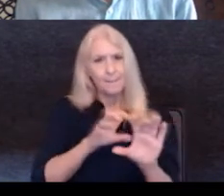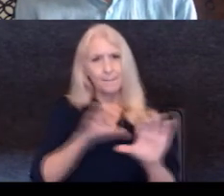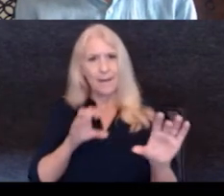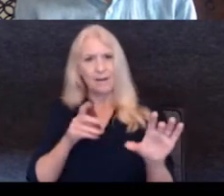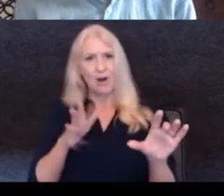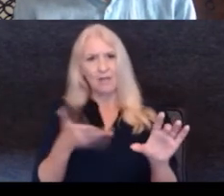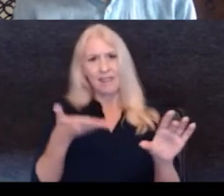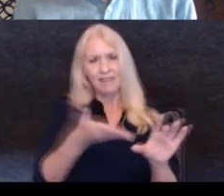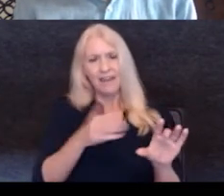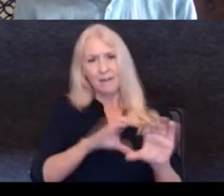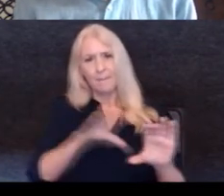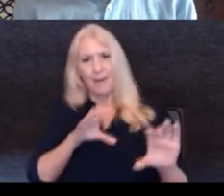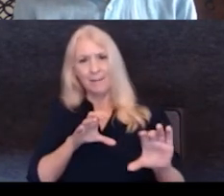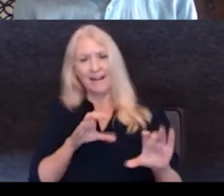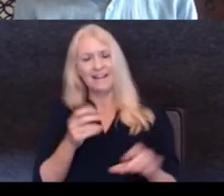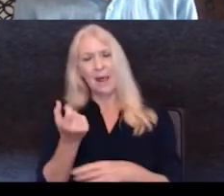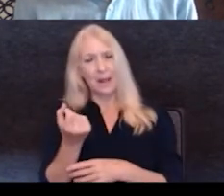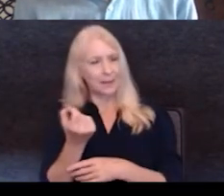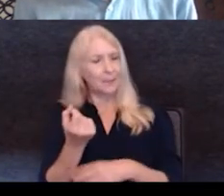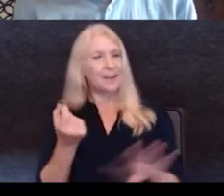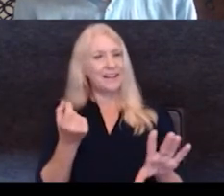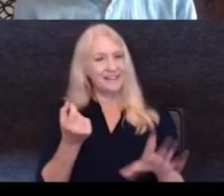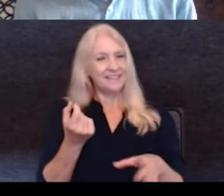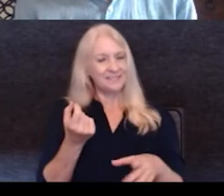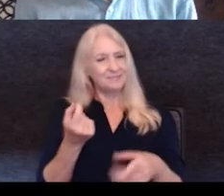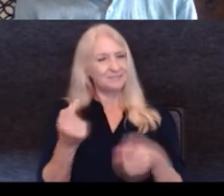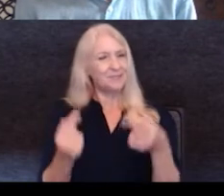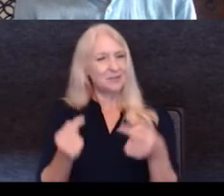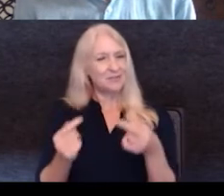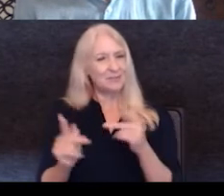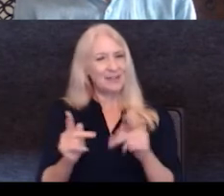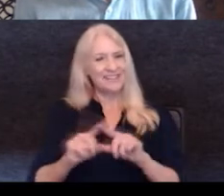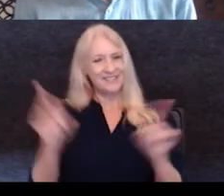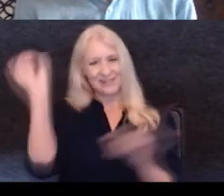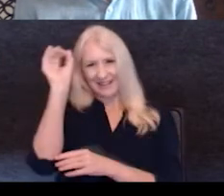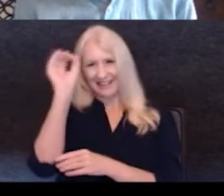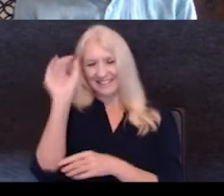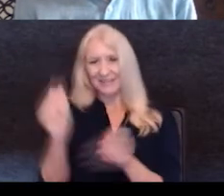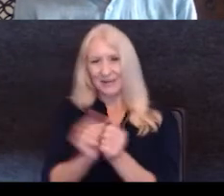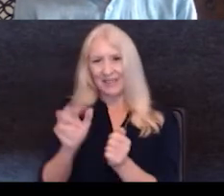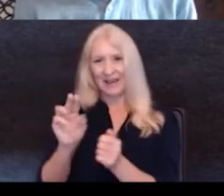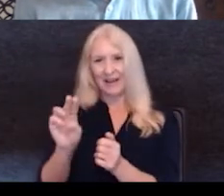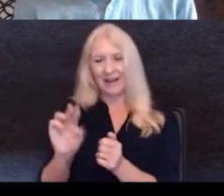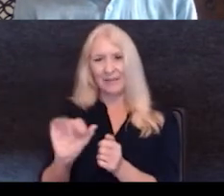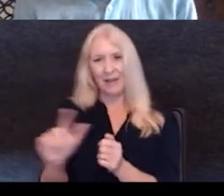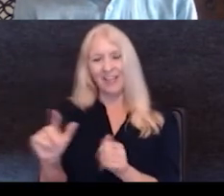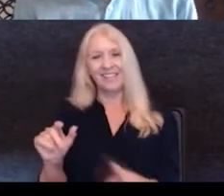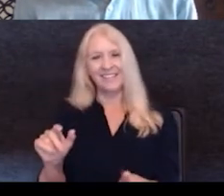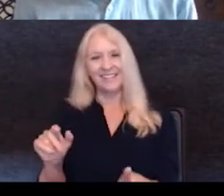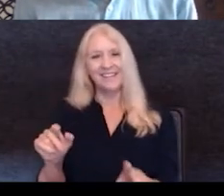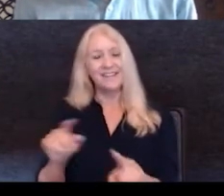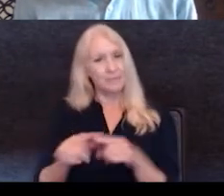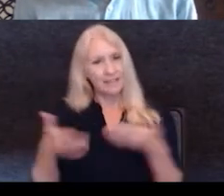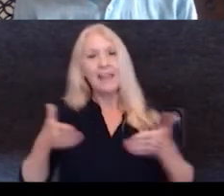It was a little controversial with the architect of the mall, but, but then, but